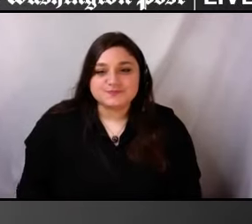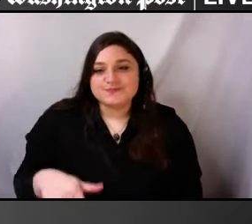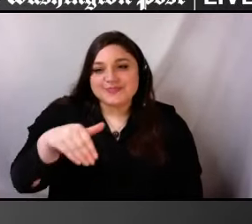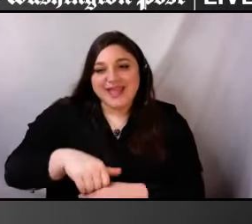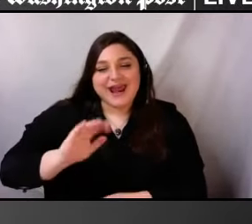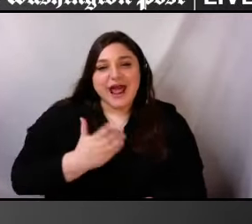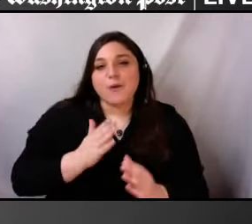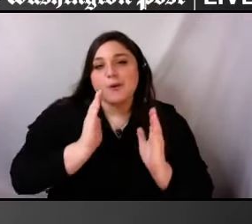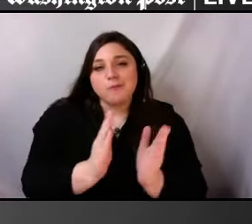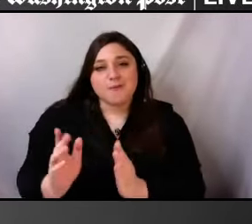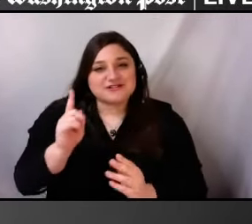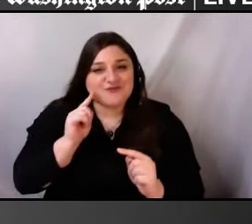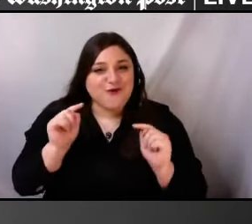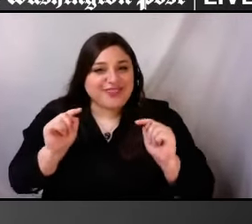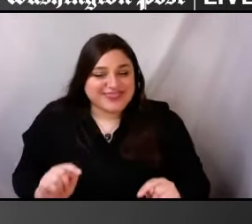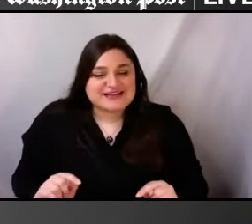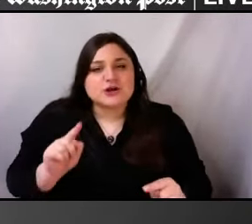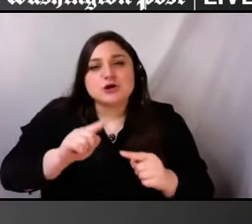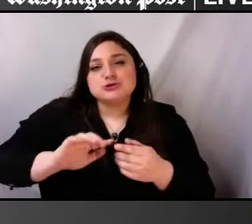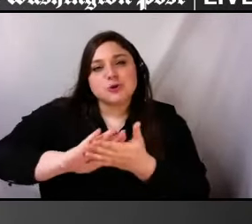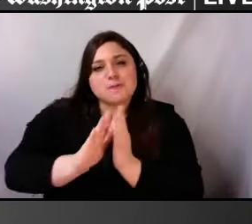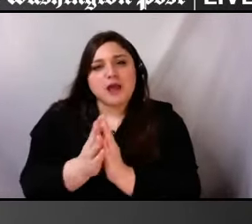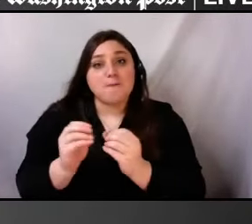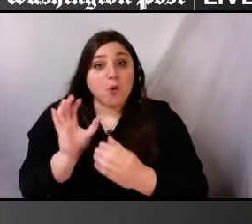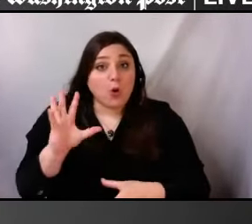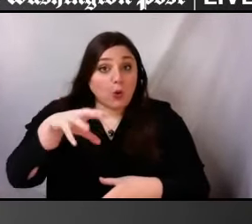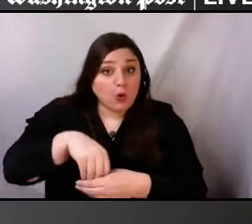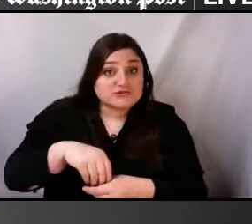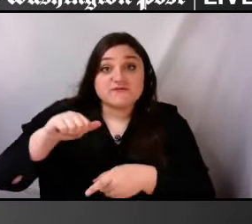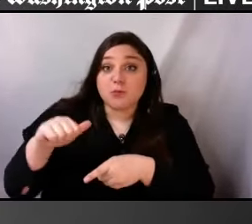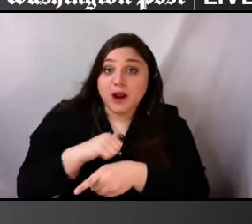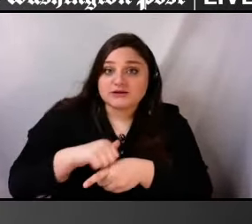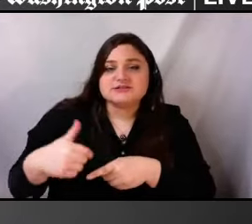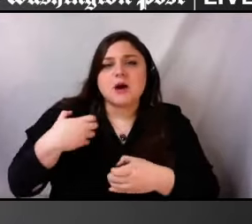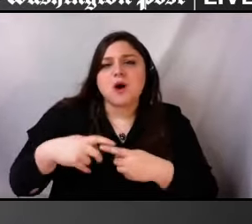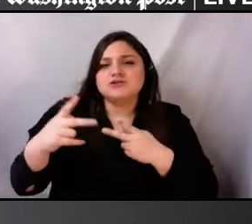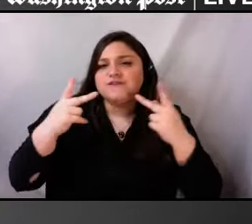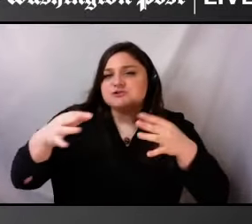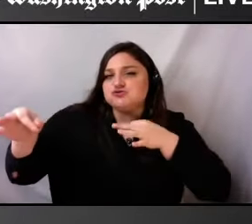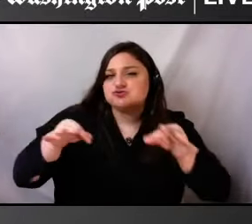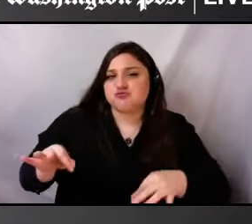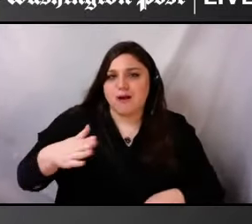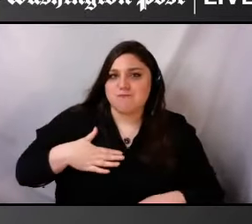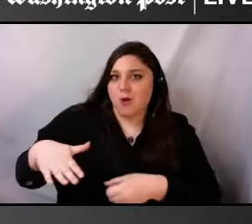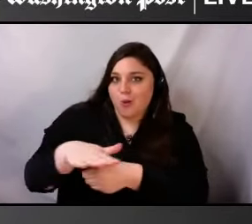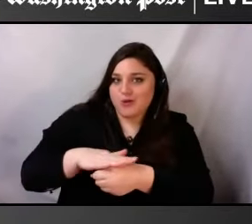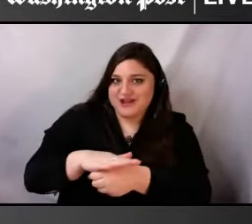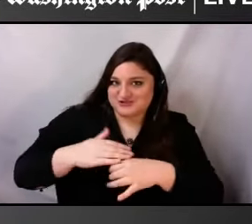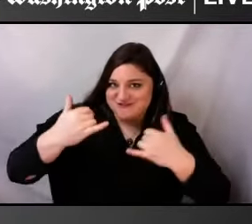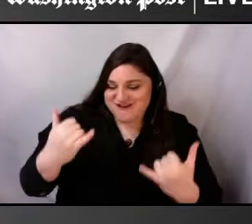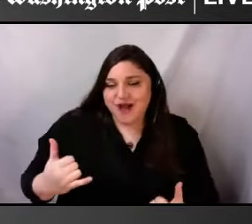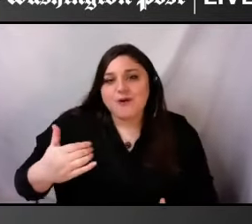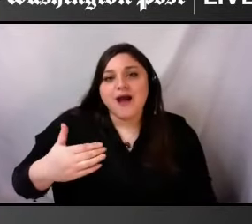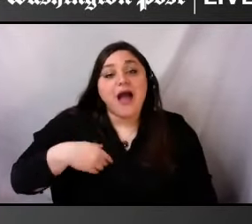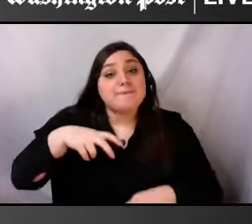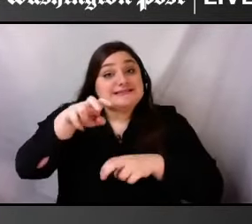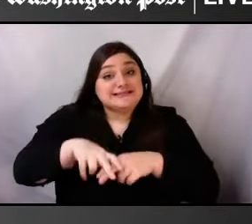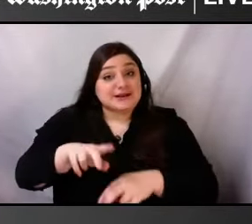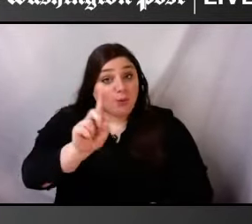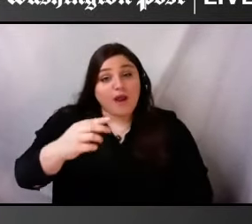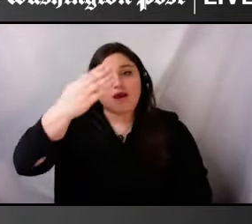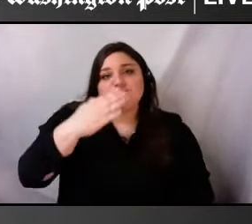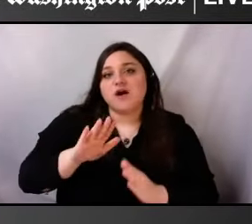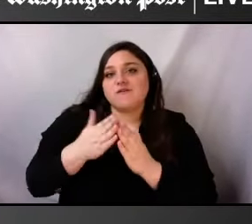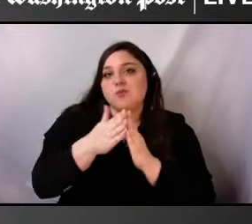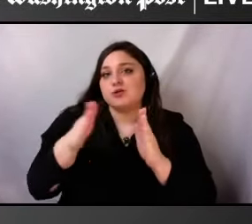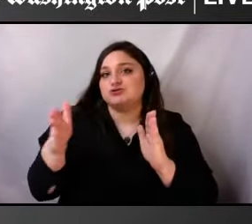I've decided to start with a visual description of where I am. I'm in front of a bookcase at home at my laptop. And